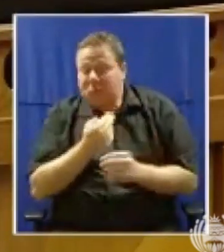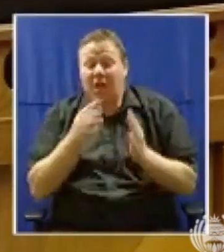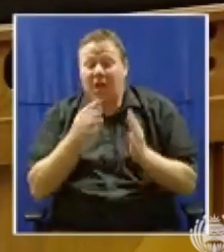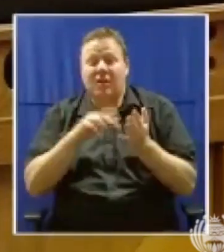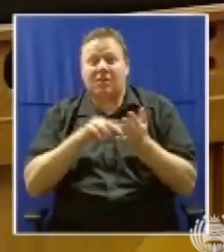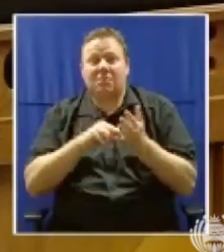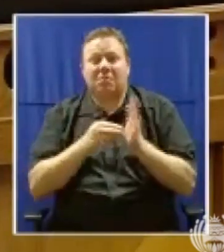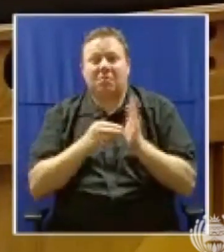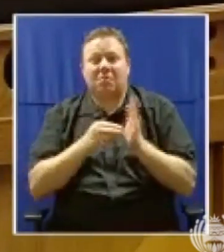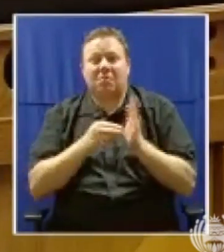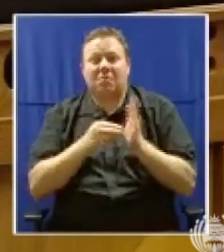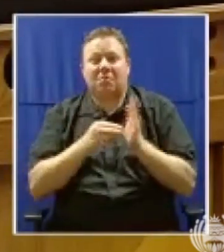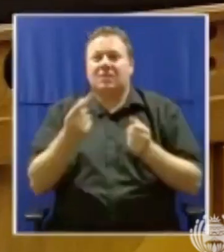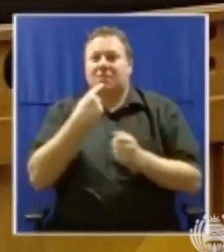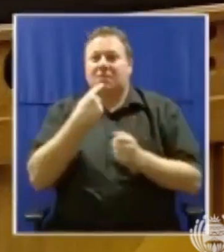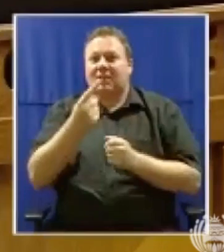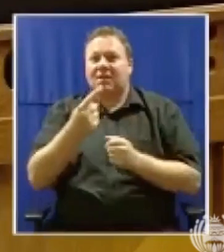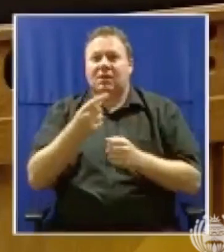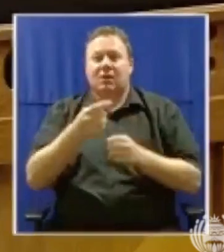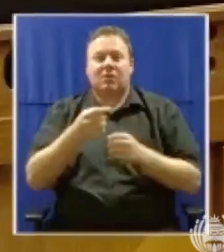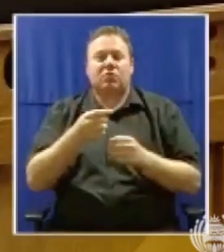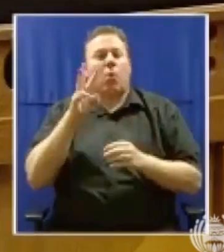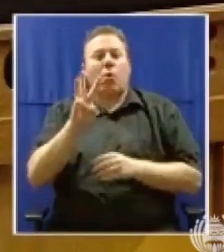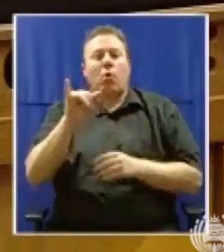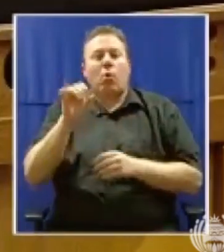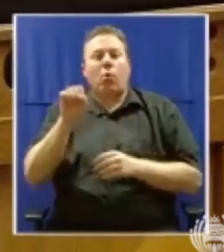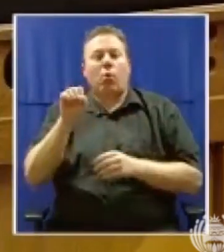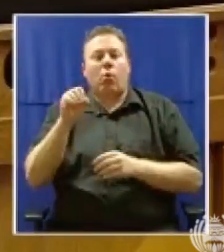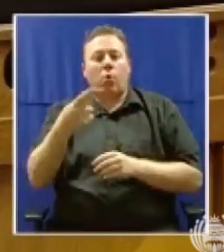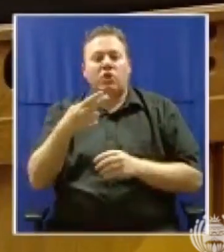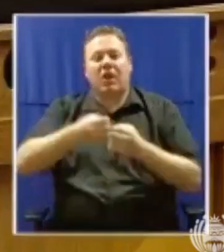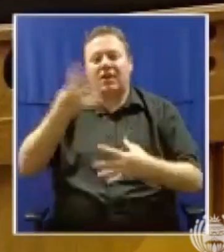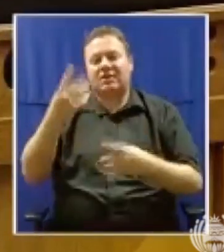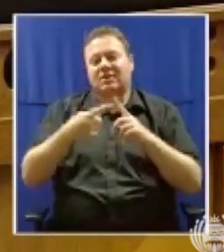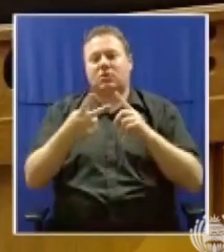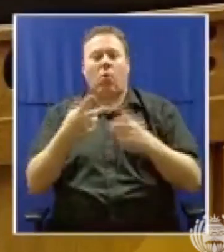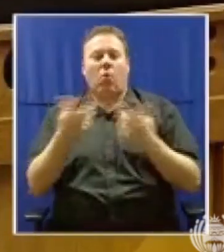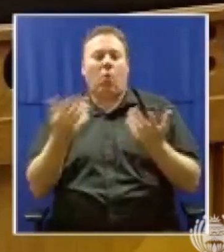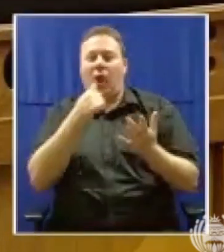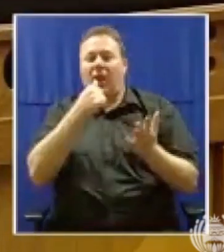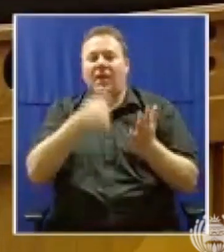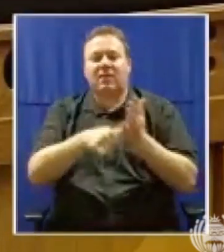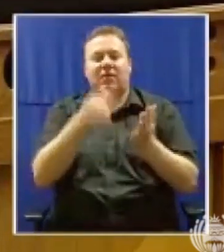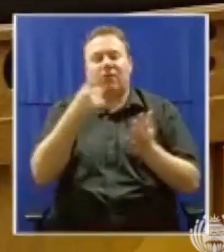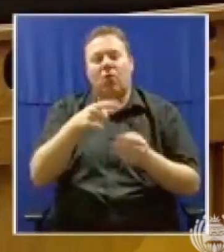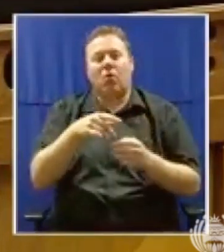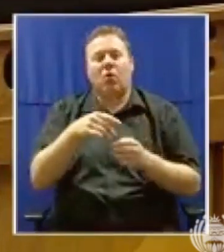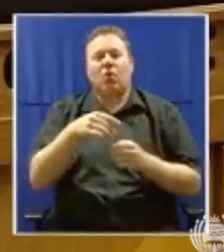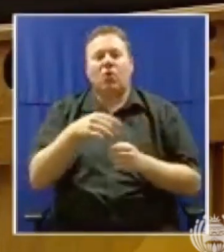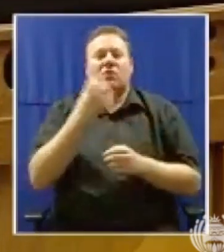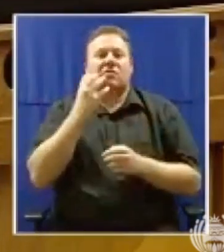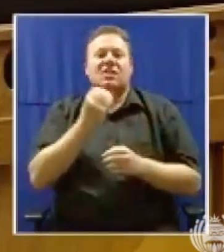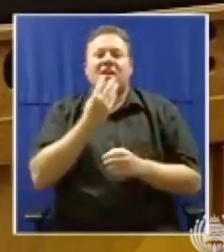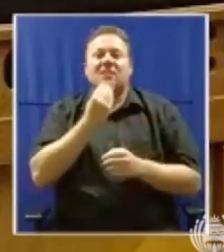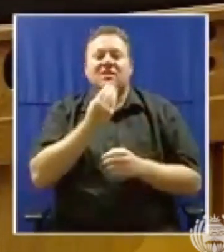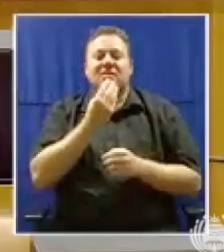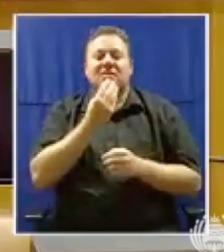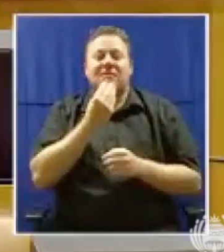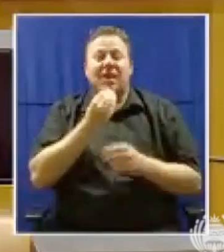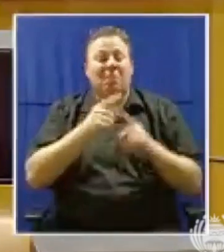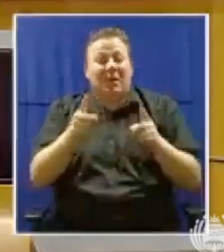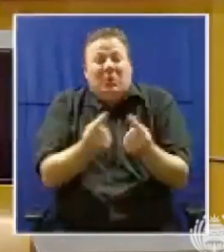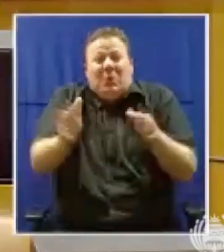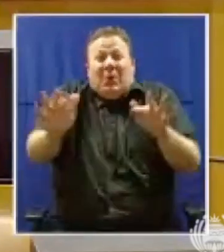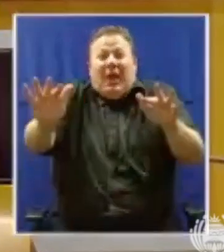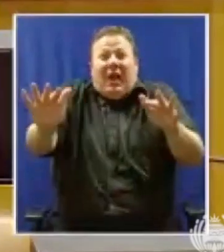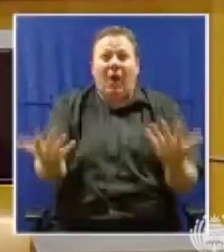wish list or a Santa letter. But there was nothing on actually how it's going to be done. And that is the big question